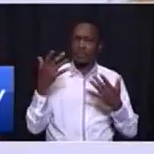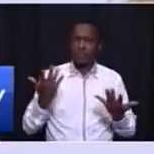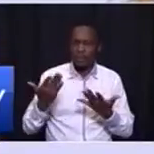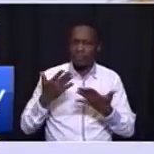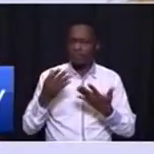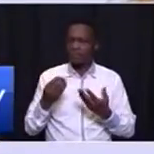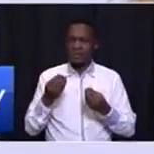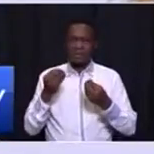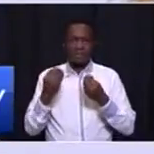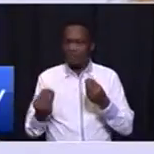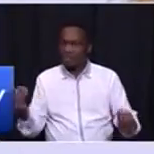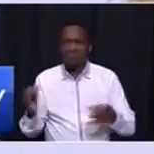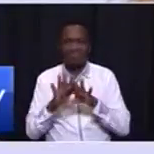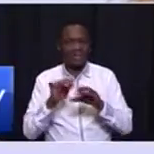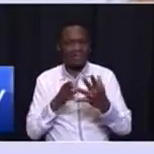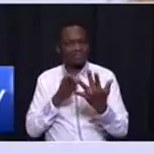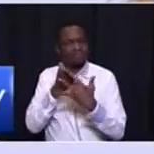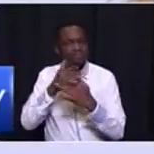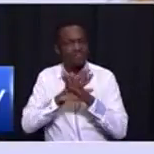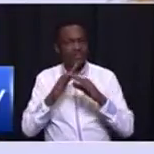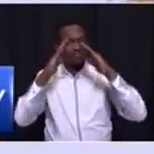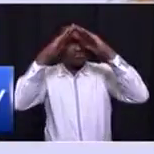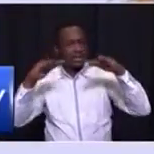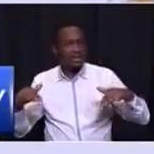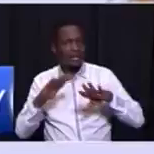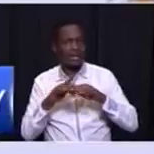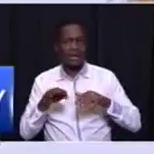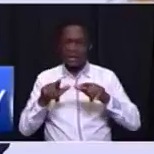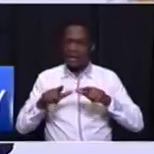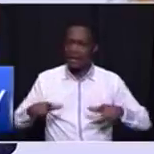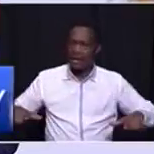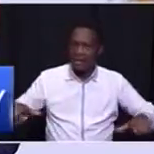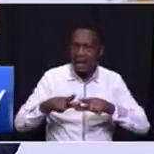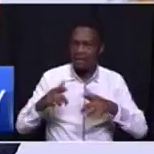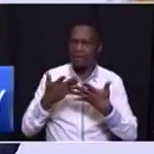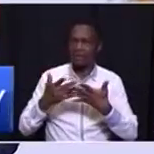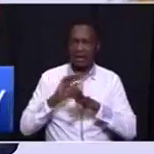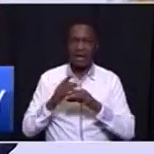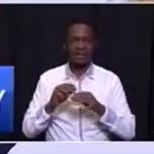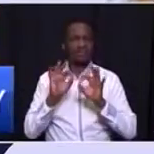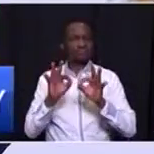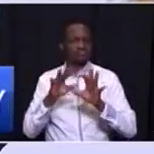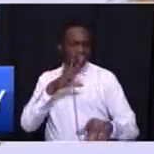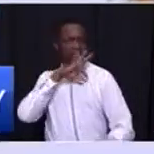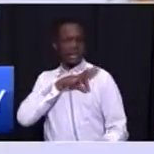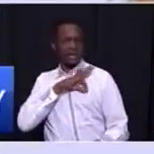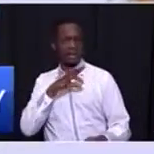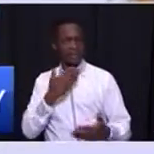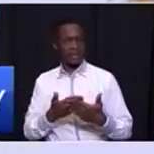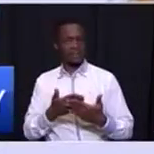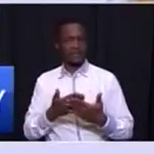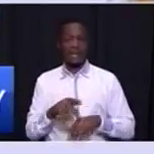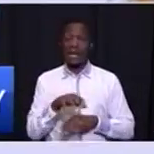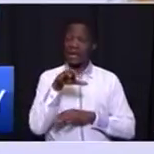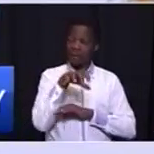a piece of land as an asset and decent income, a province where everyone